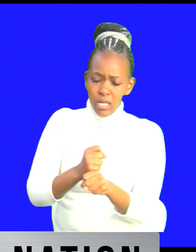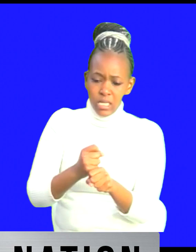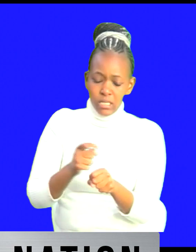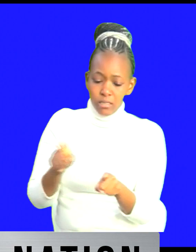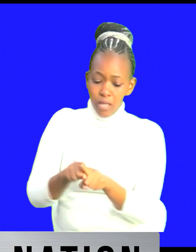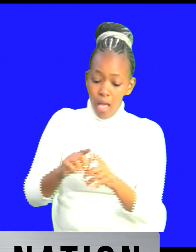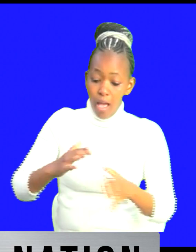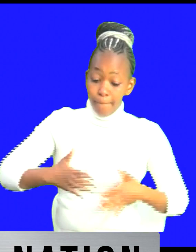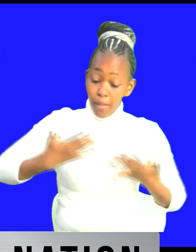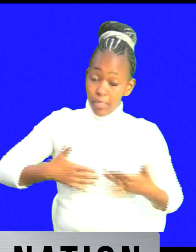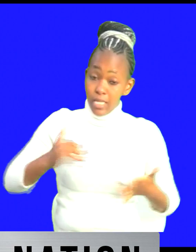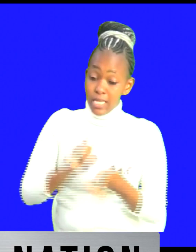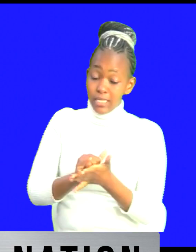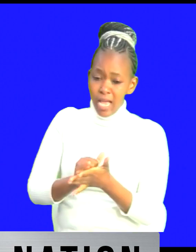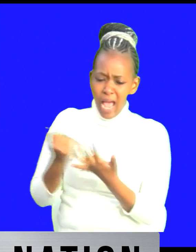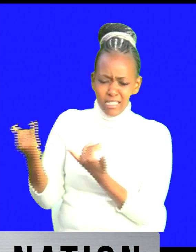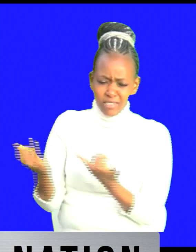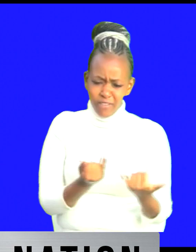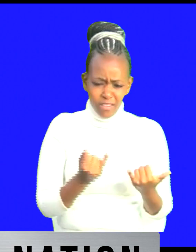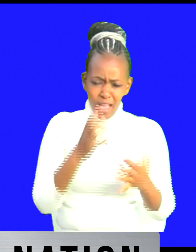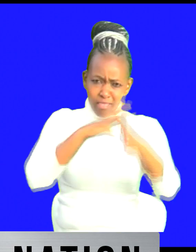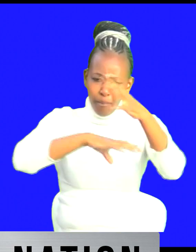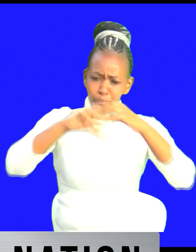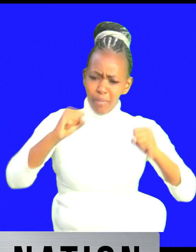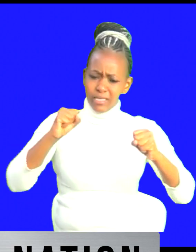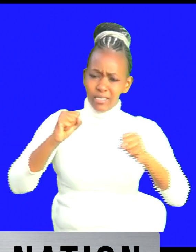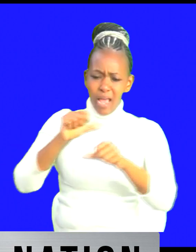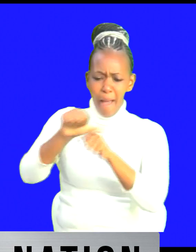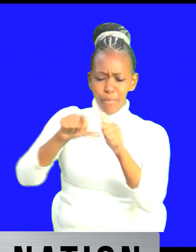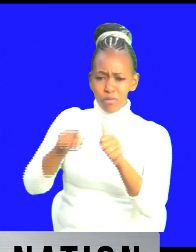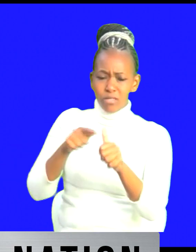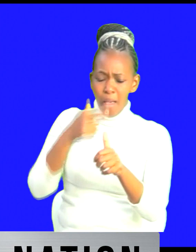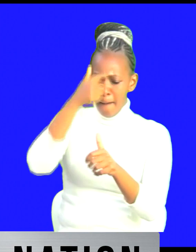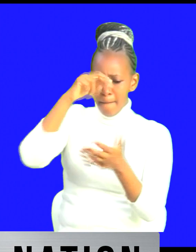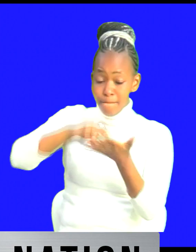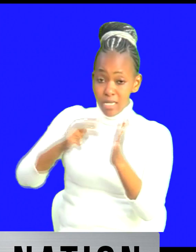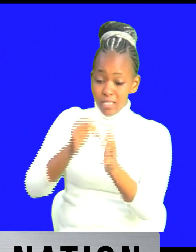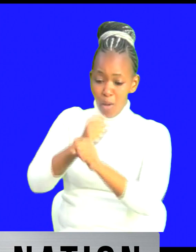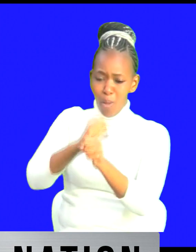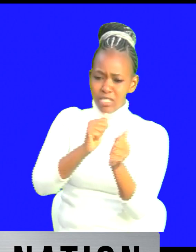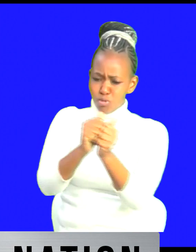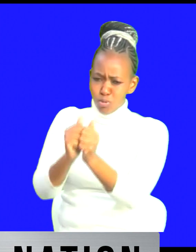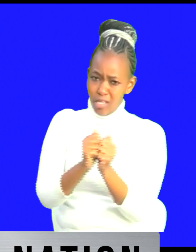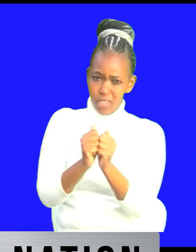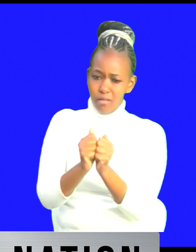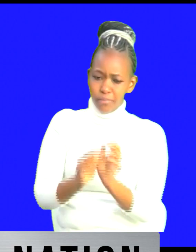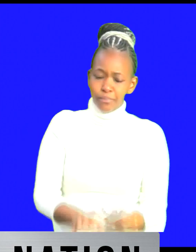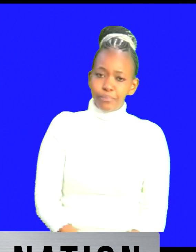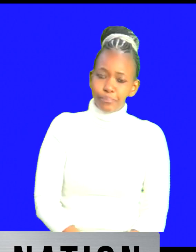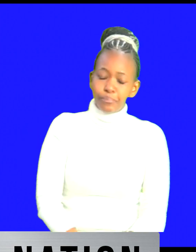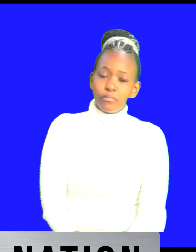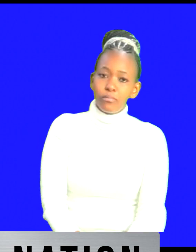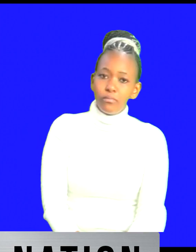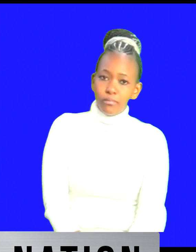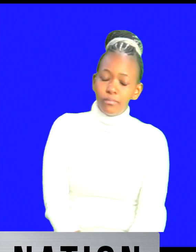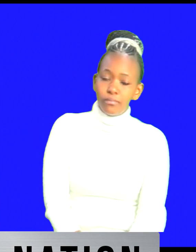uh he invited the president on this because it means that they are working as a national government and the county government yeah the president said a shilling to a shilling